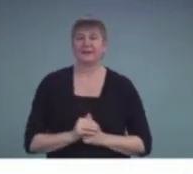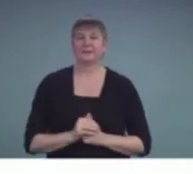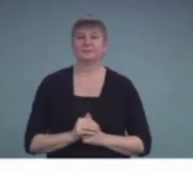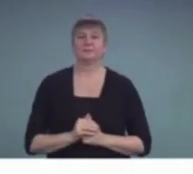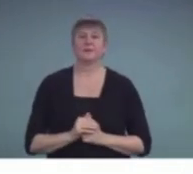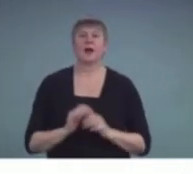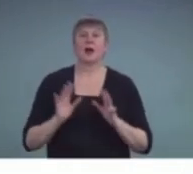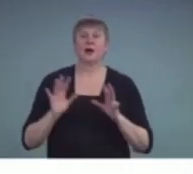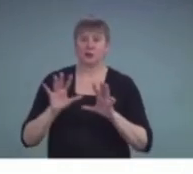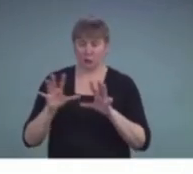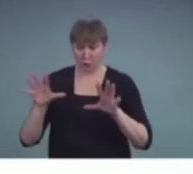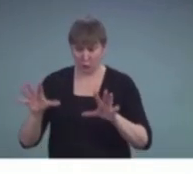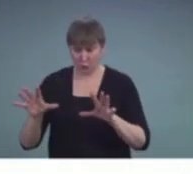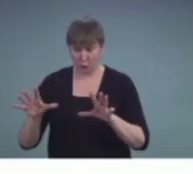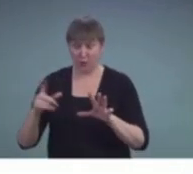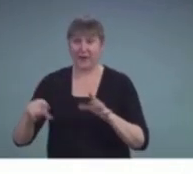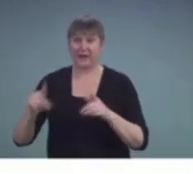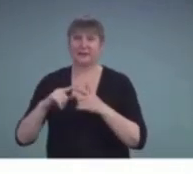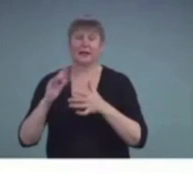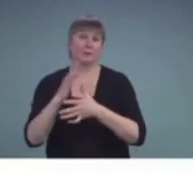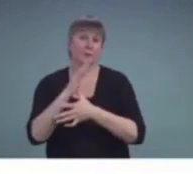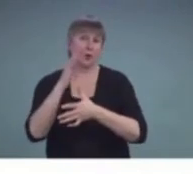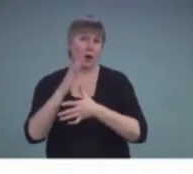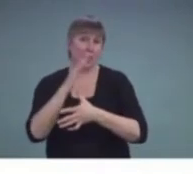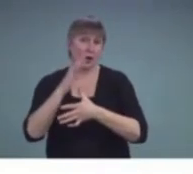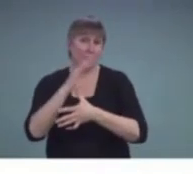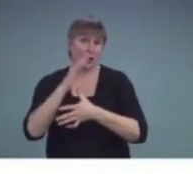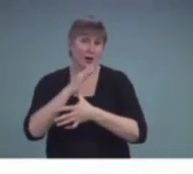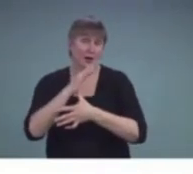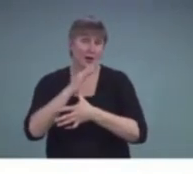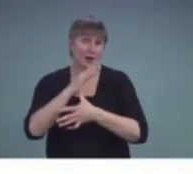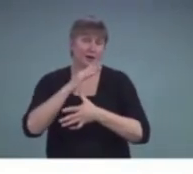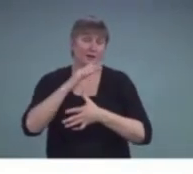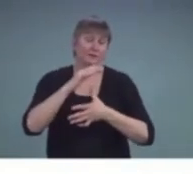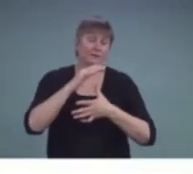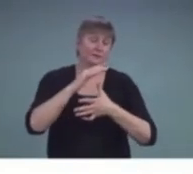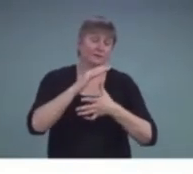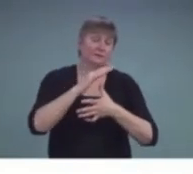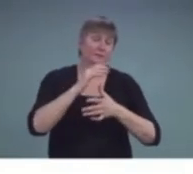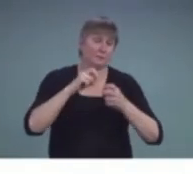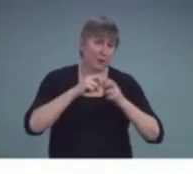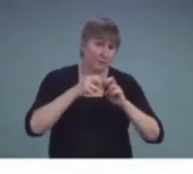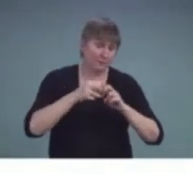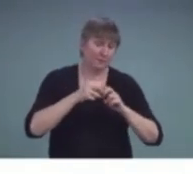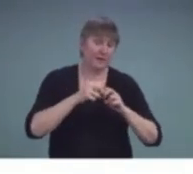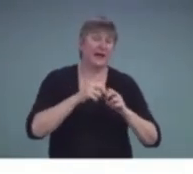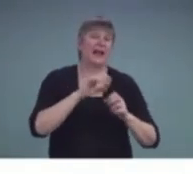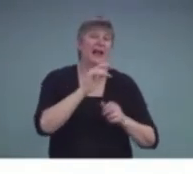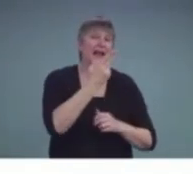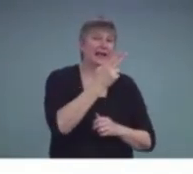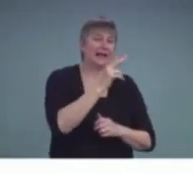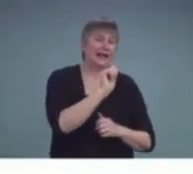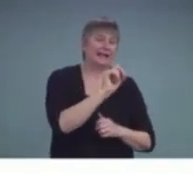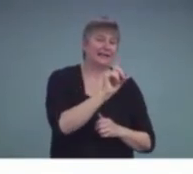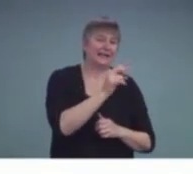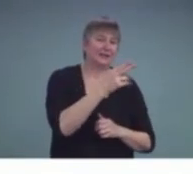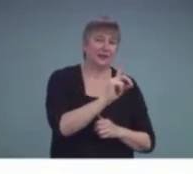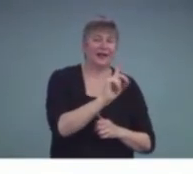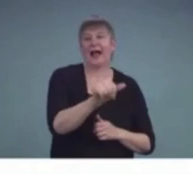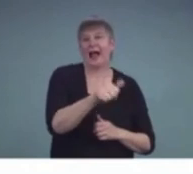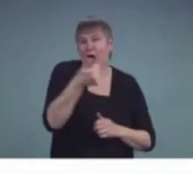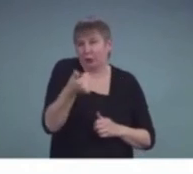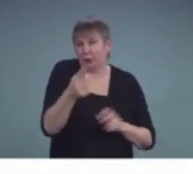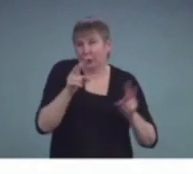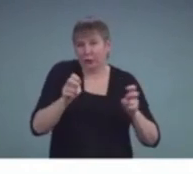his primary disability as other health impaired, based on the ADHD, and his secondary disability as speech and language